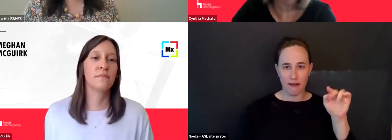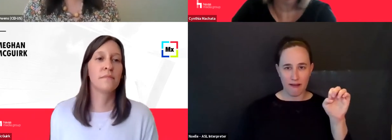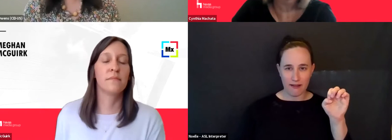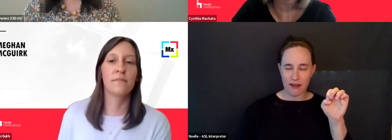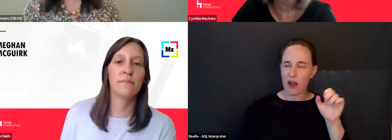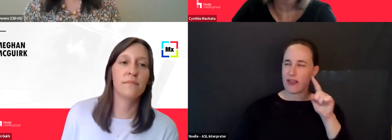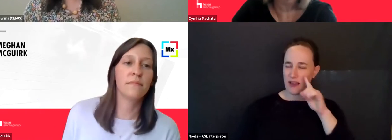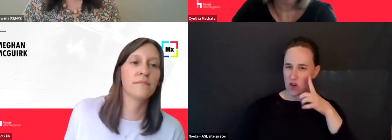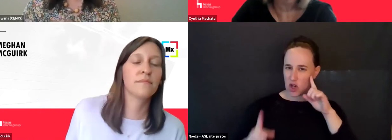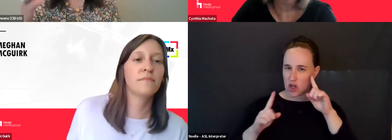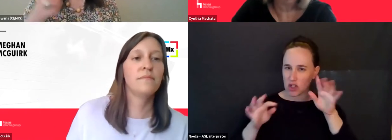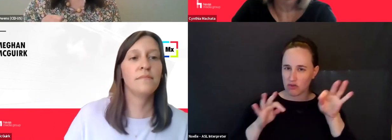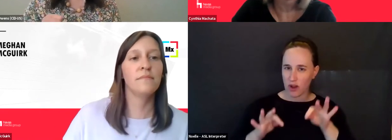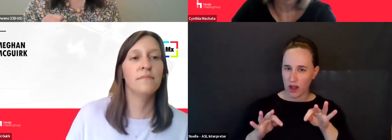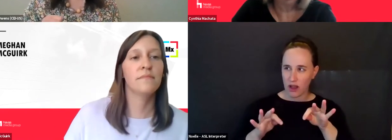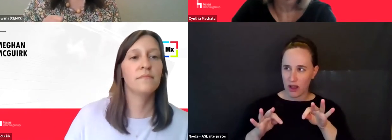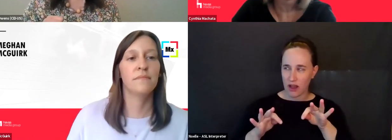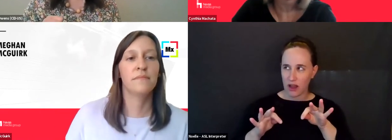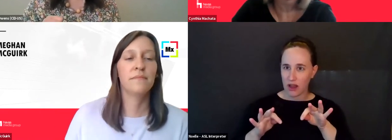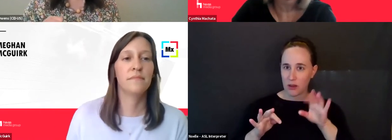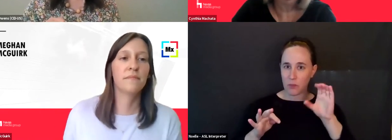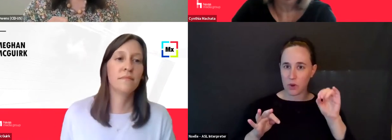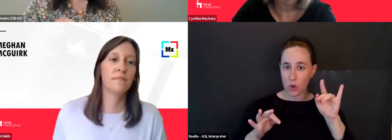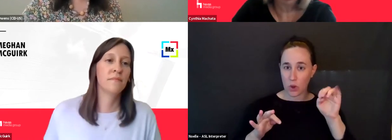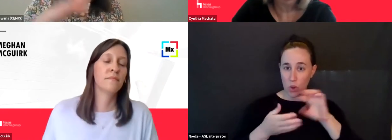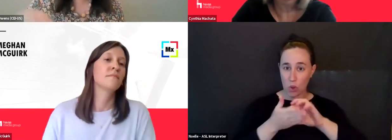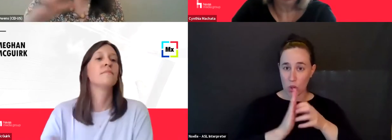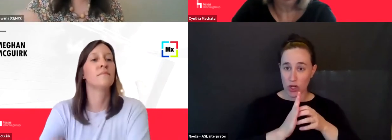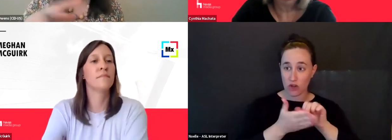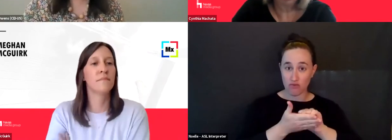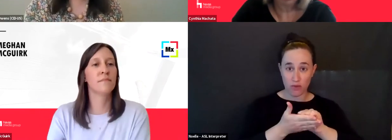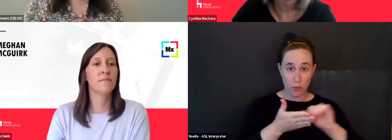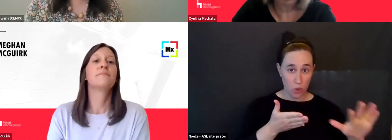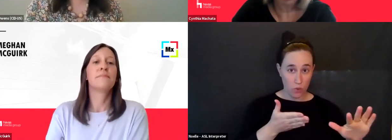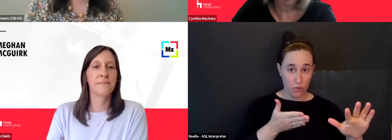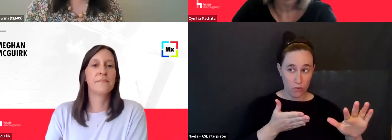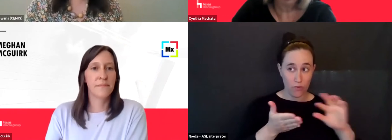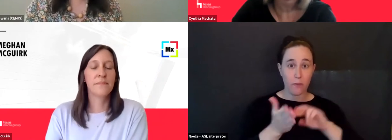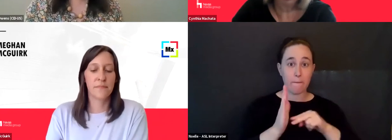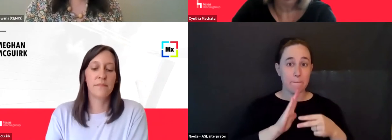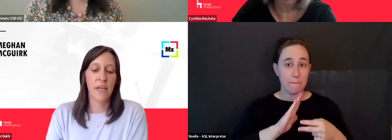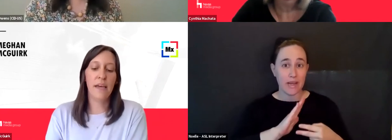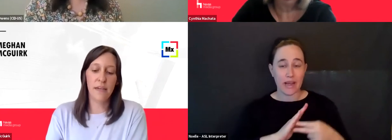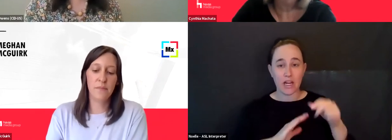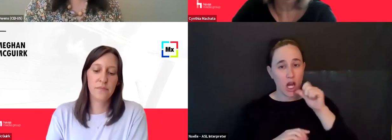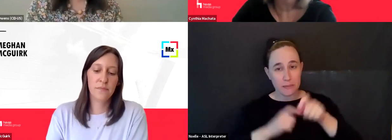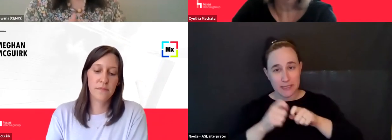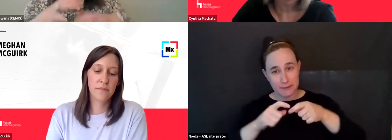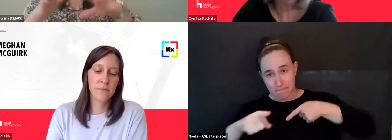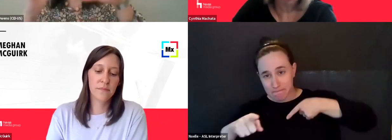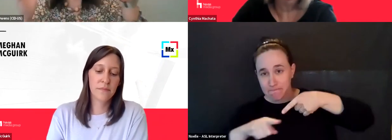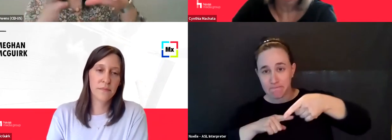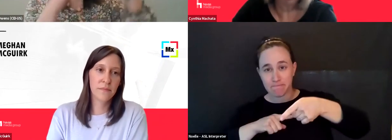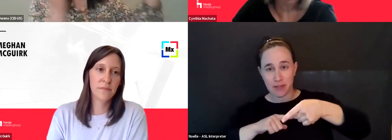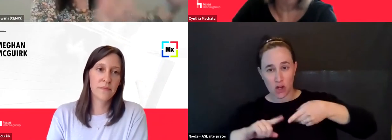as remove the cookies and therefore it can't be as personalized as it used to be. Yeah. And instead